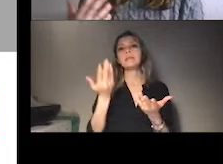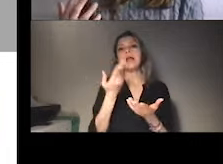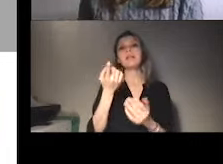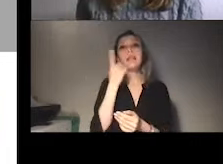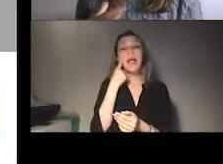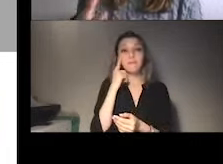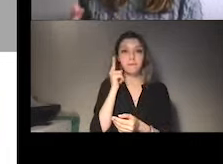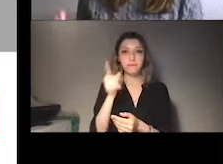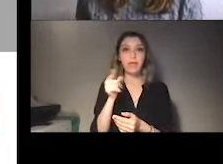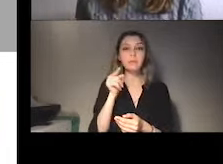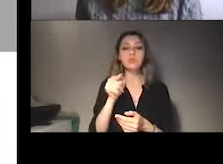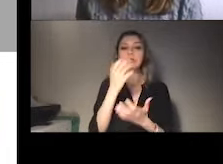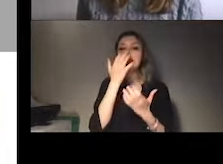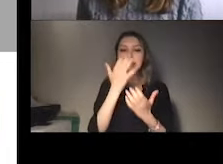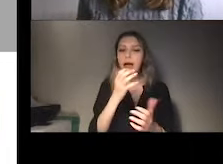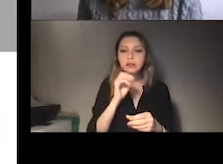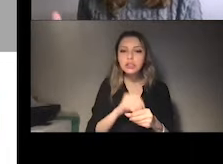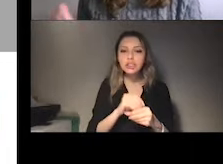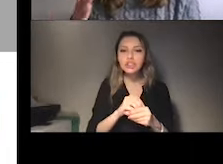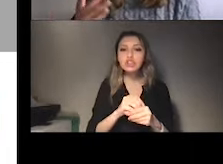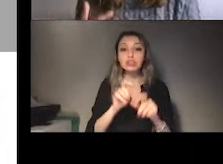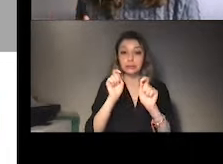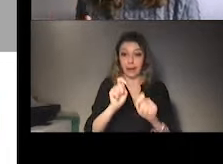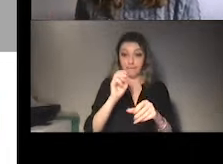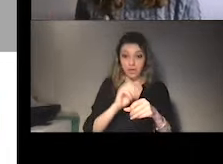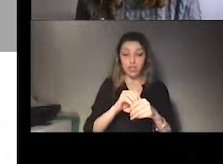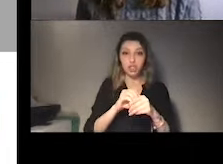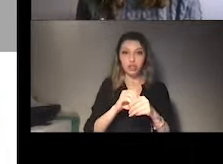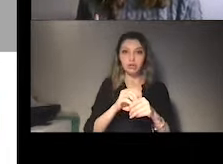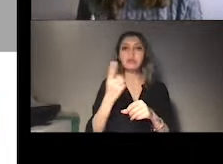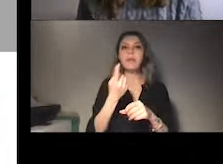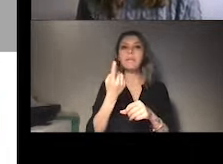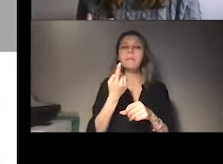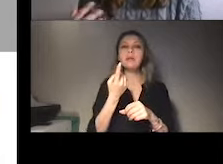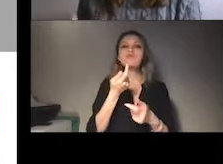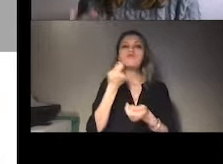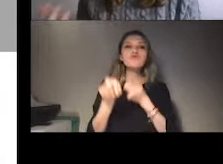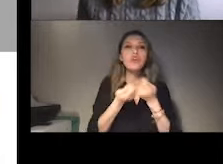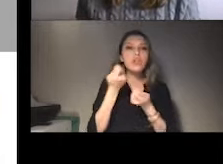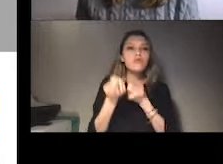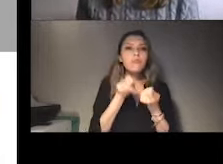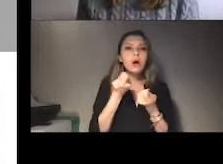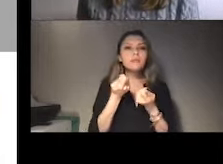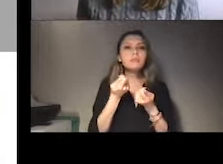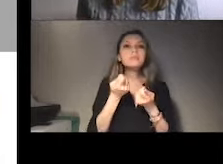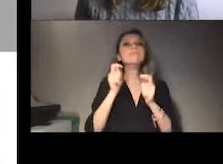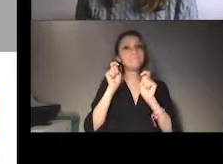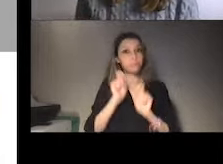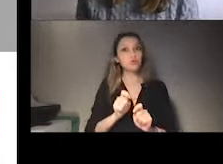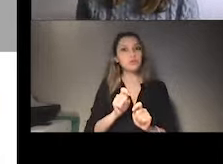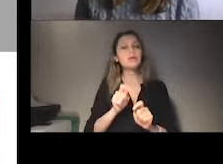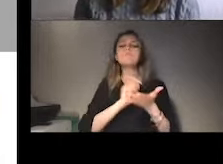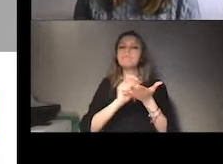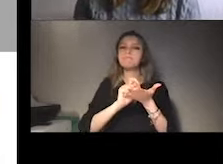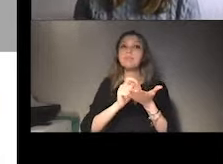If there were any actions taken, and even if there were not actions taken, it's important to inform